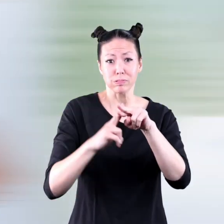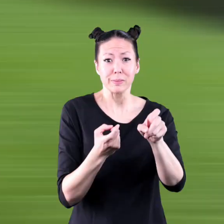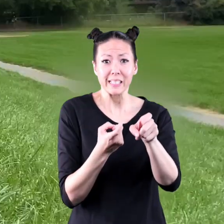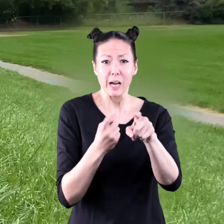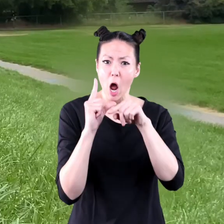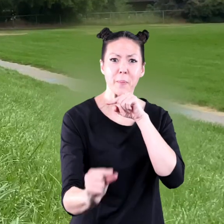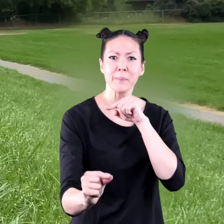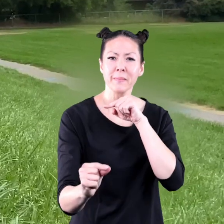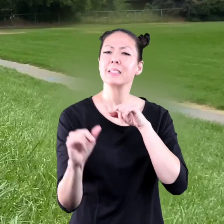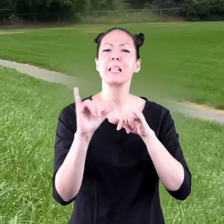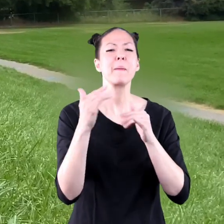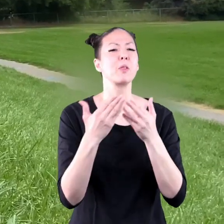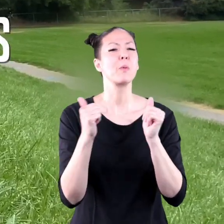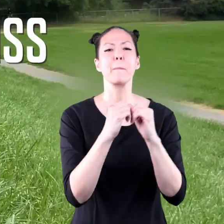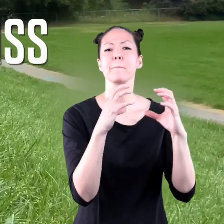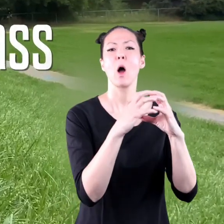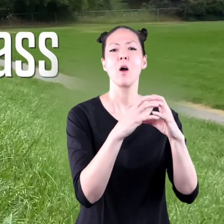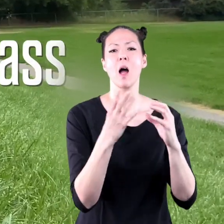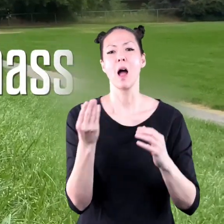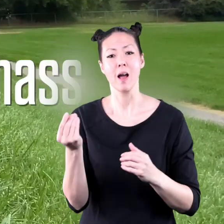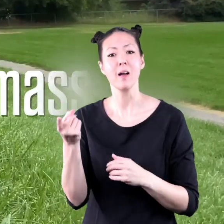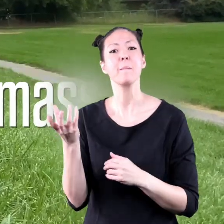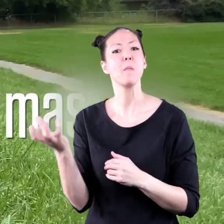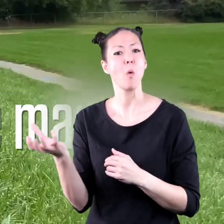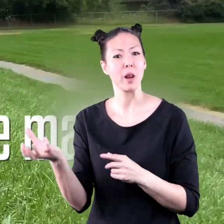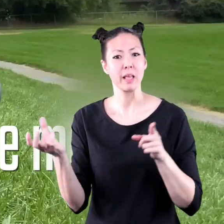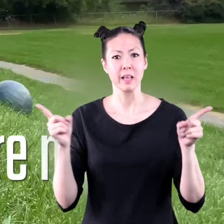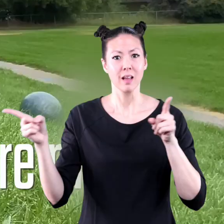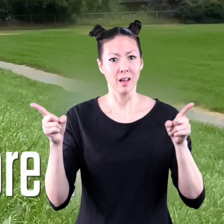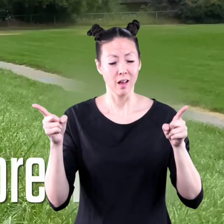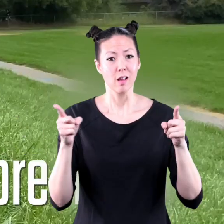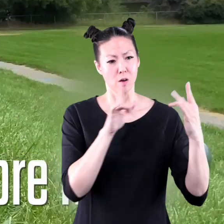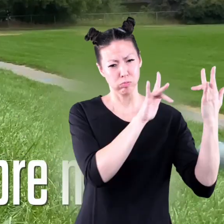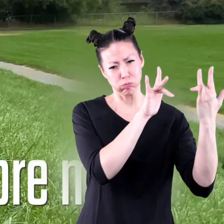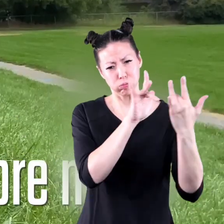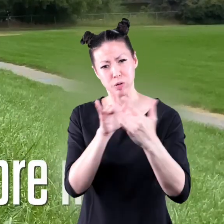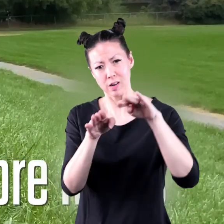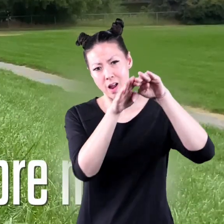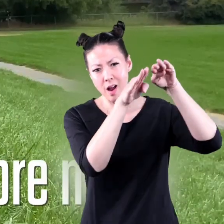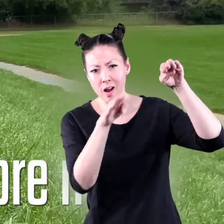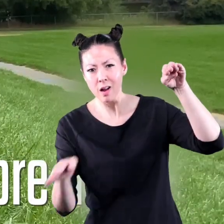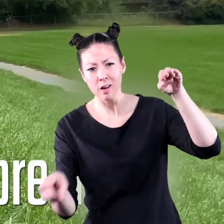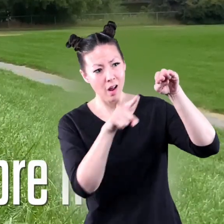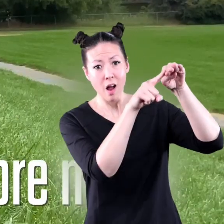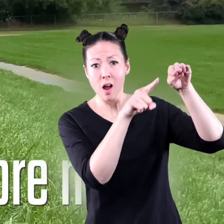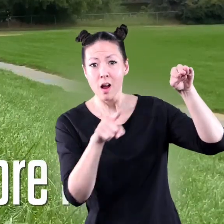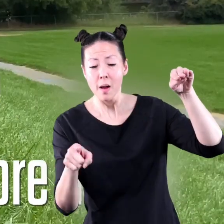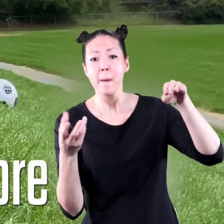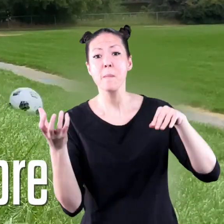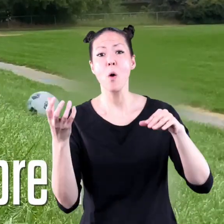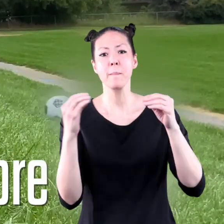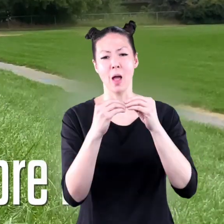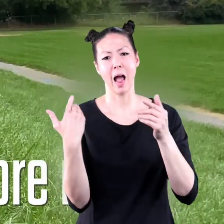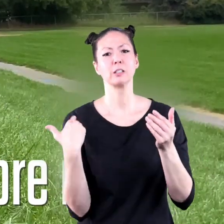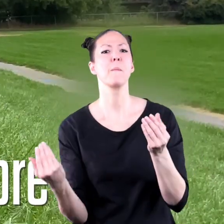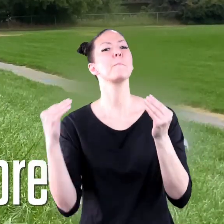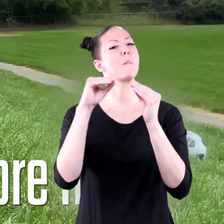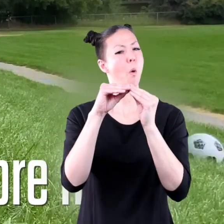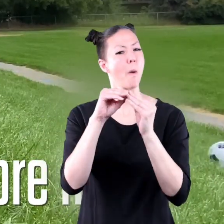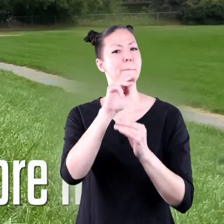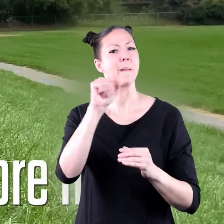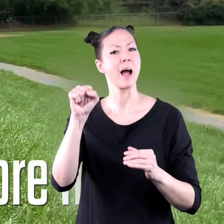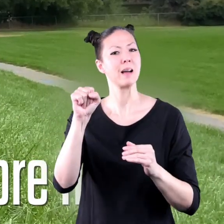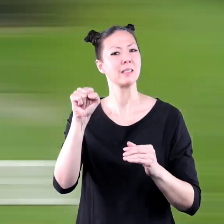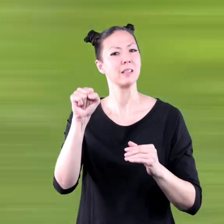It's the same thing with the bowling ball and the soccer ball rolling down a hill. because the bowling ball has more mass,